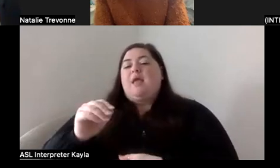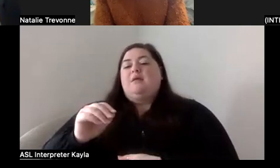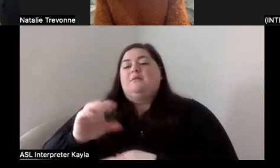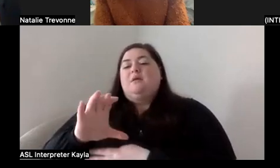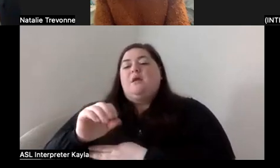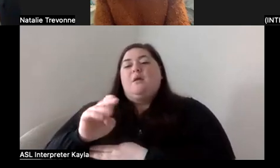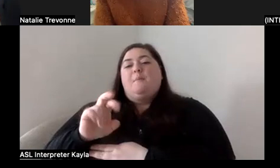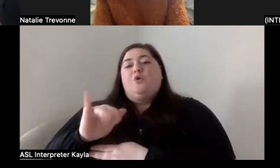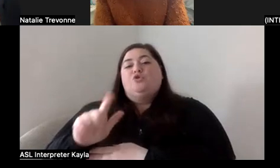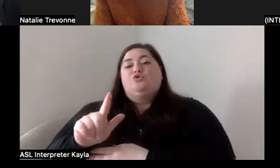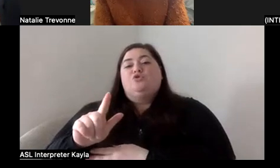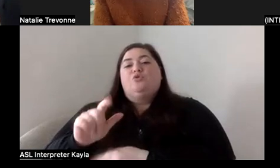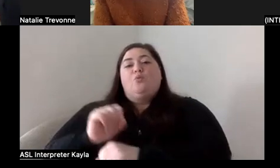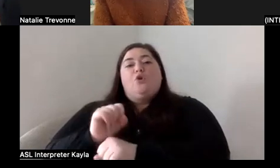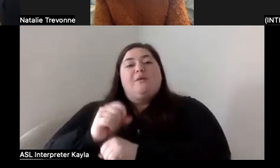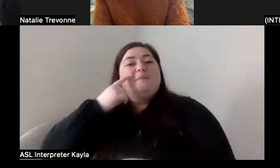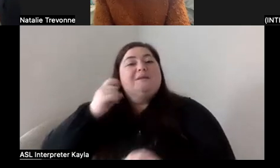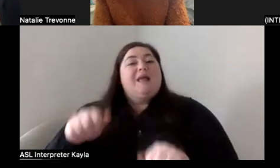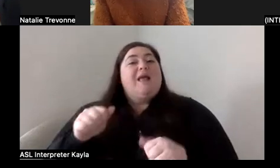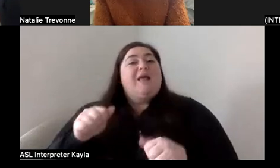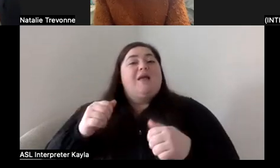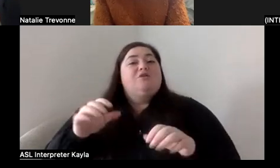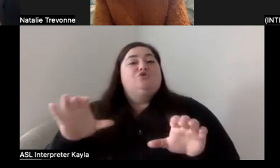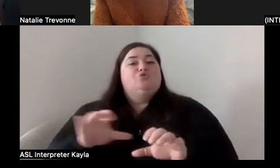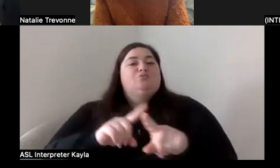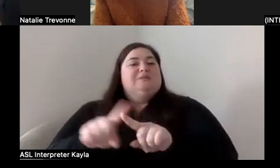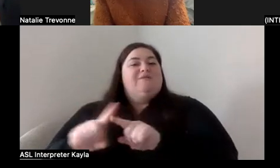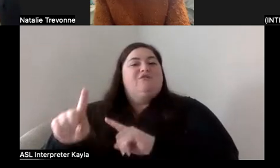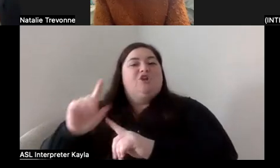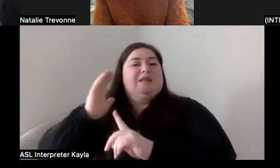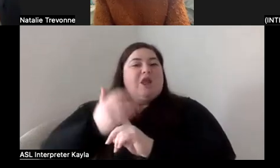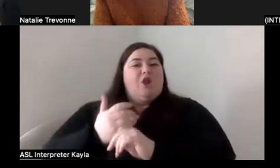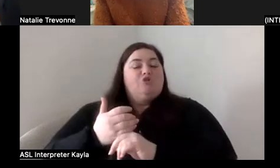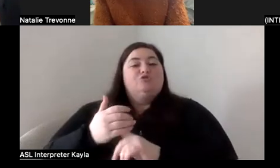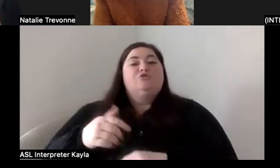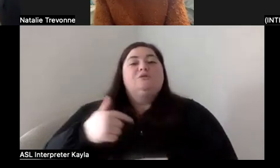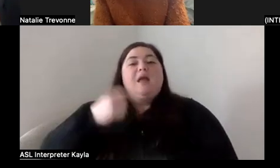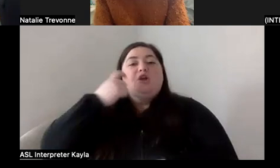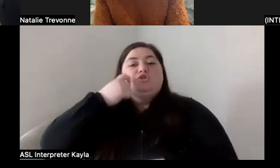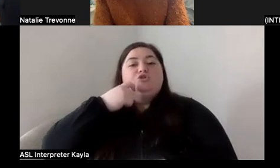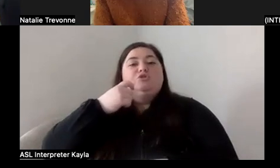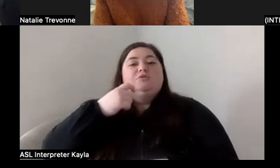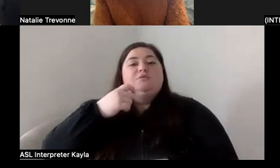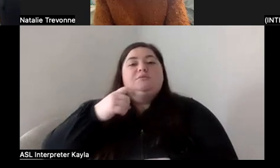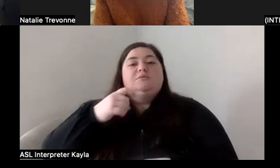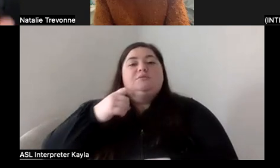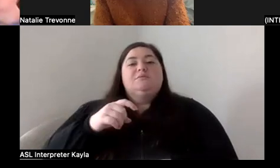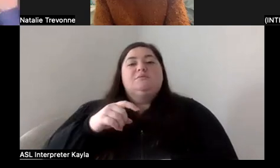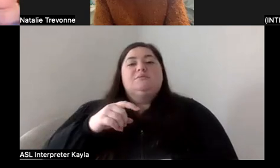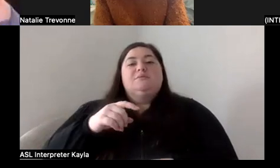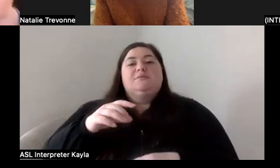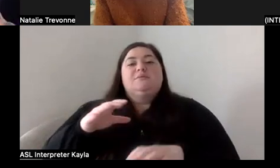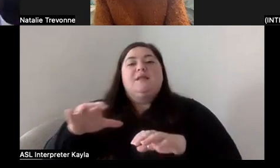different characters. When I do stuff like that, I just did a print job where I just got to be a woman on a date